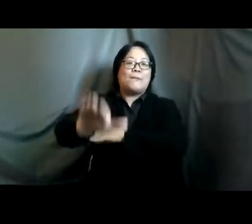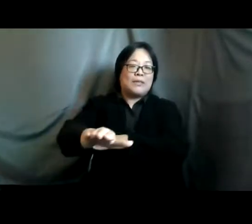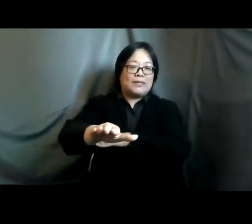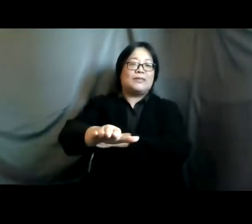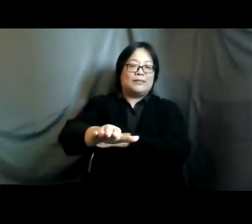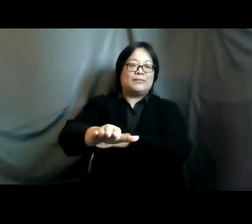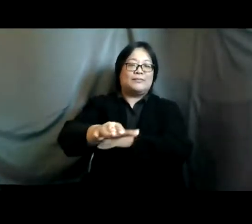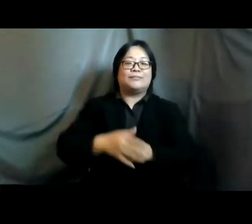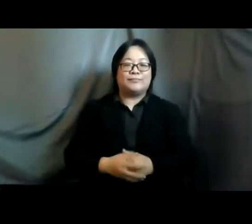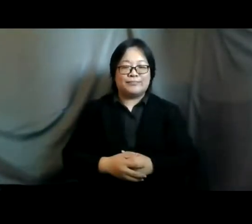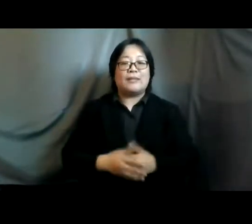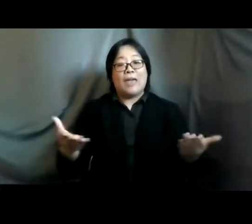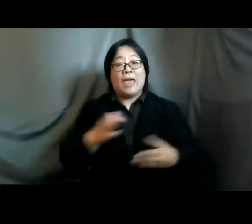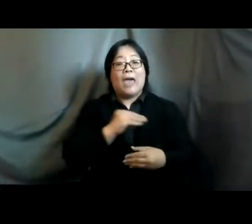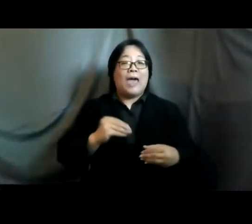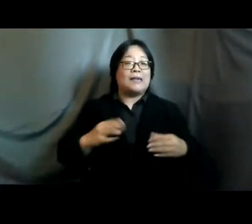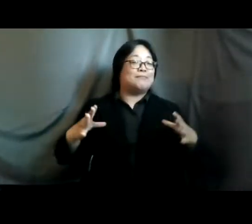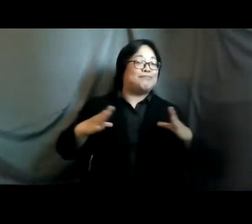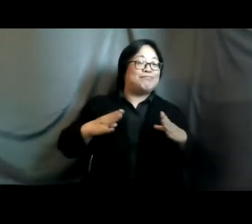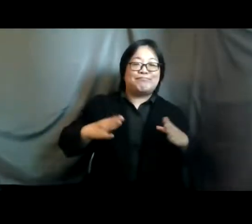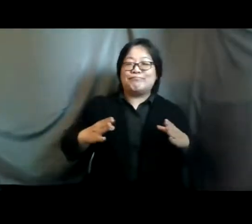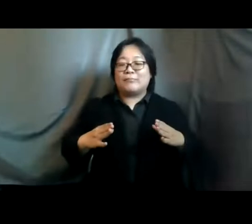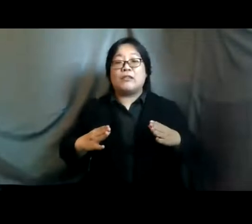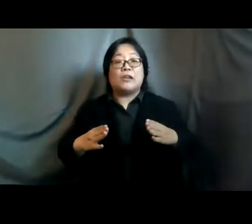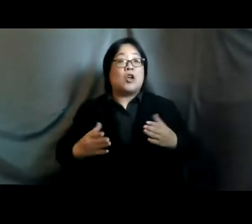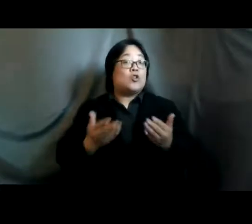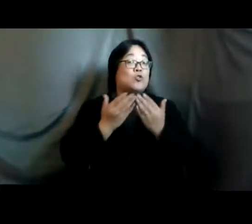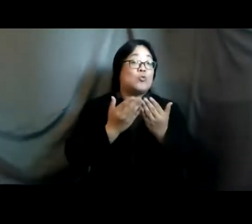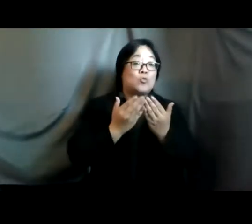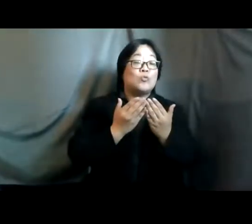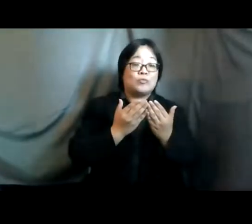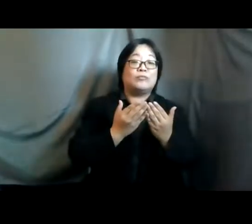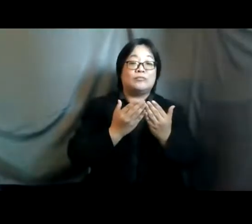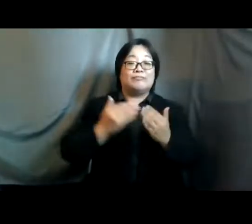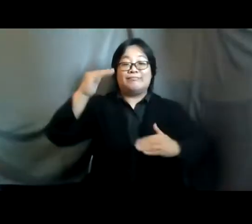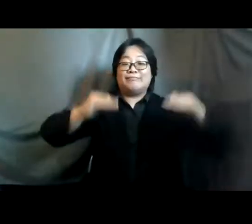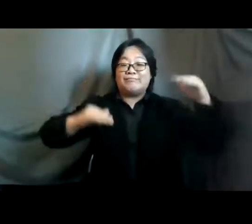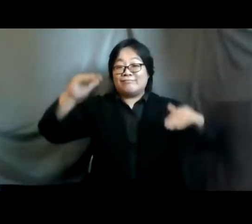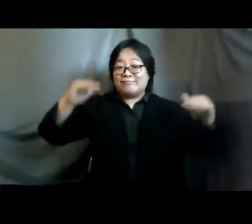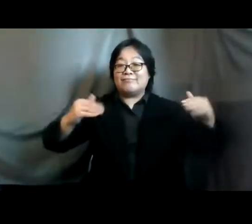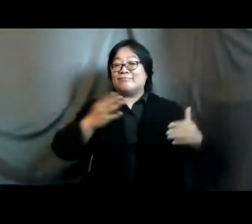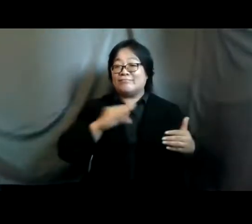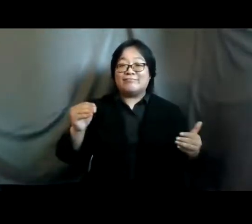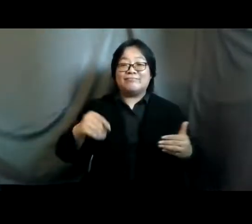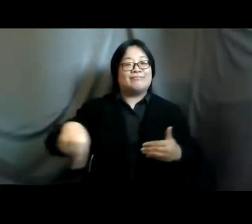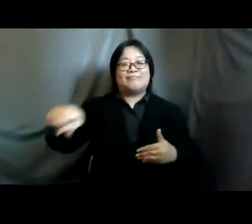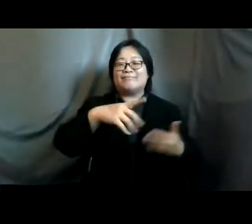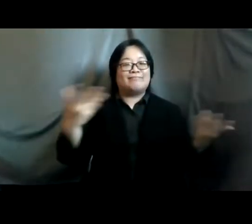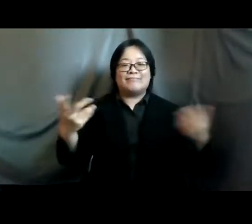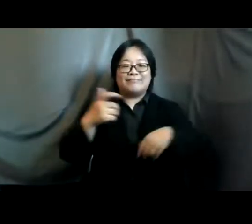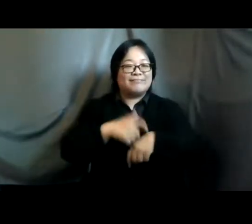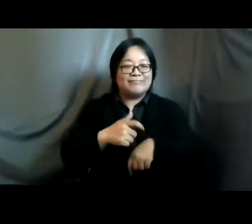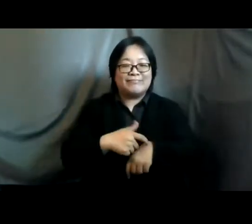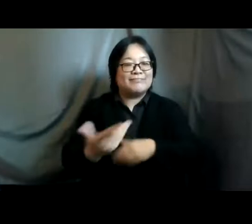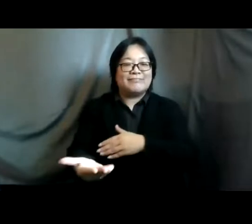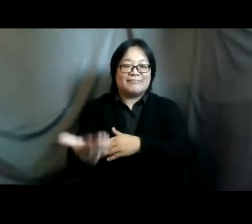holiday time as well because they're the school going um youths and adolescents and um they don't get time maybe during the daytime